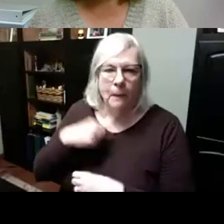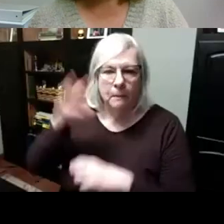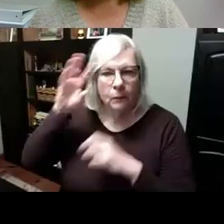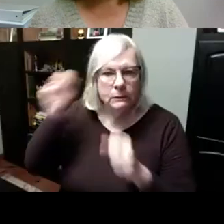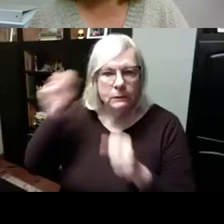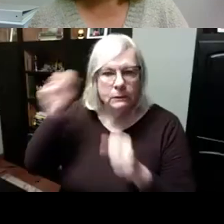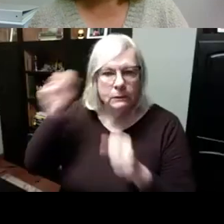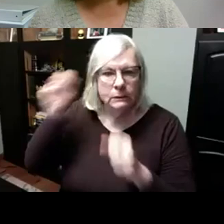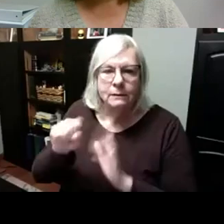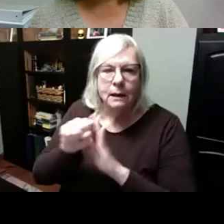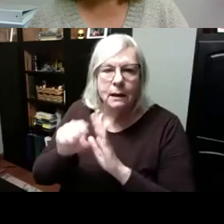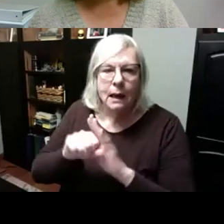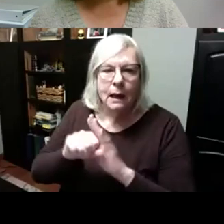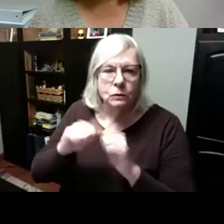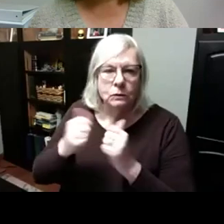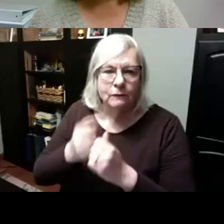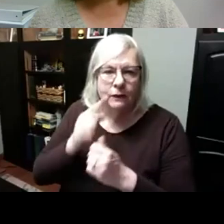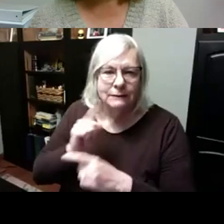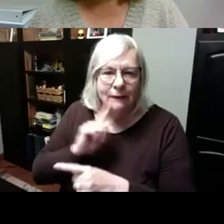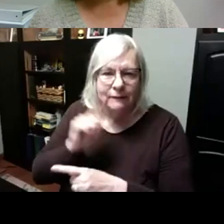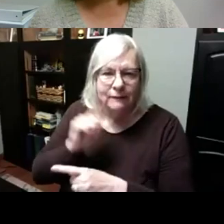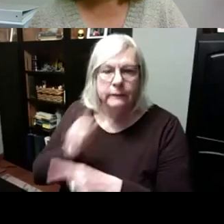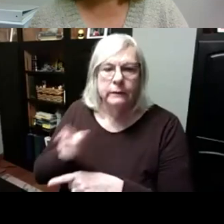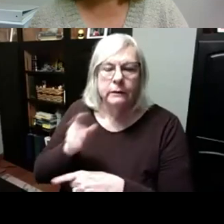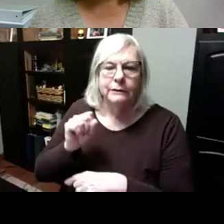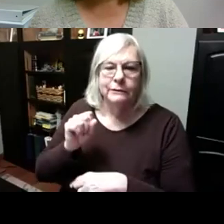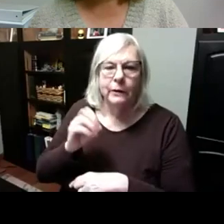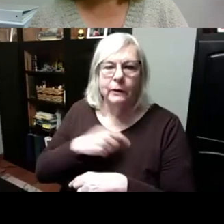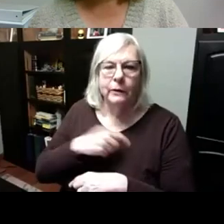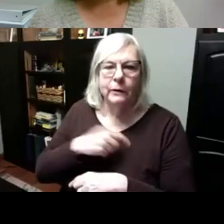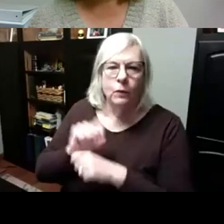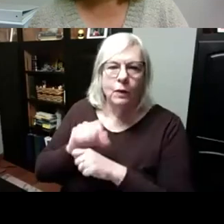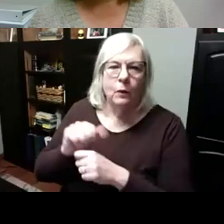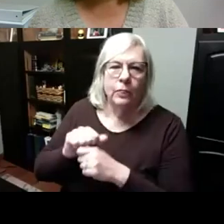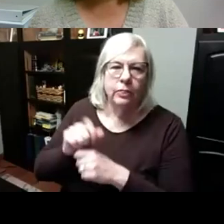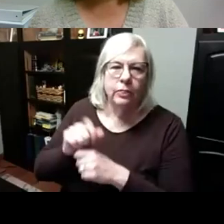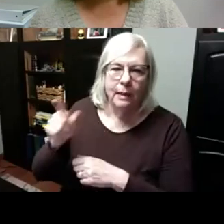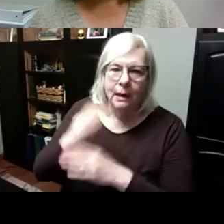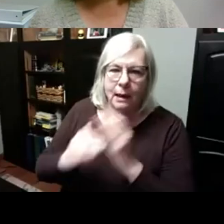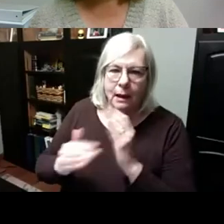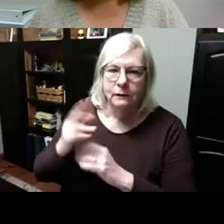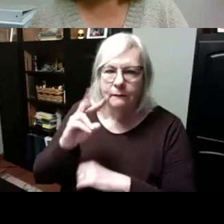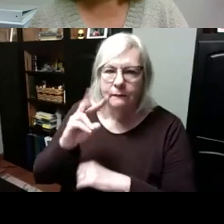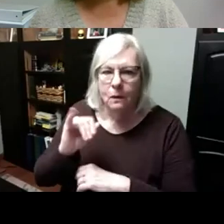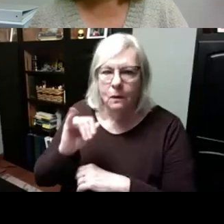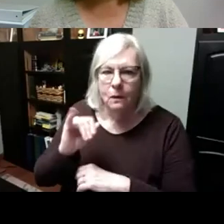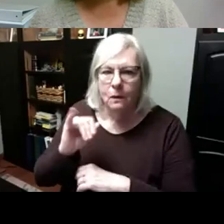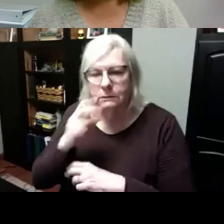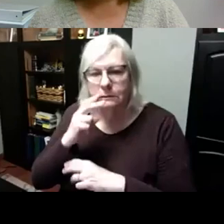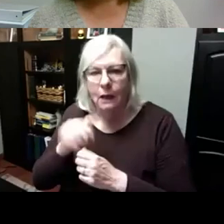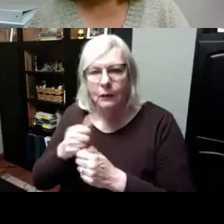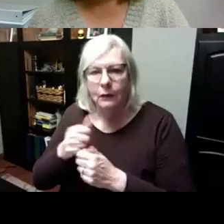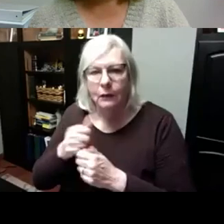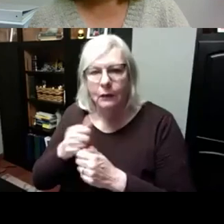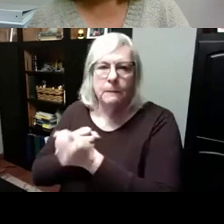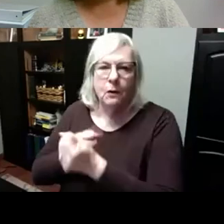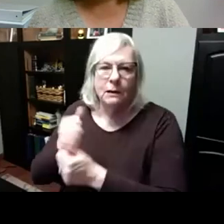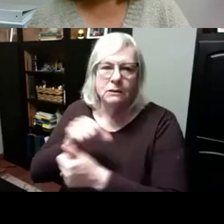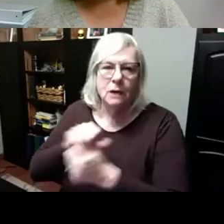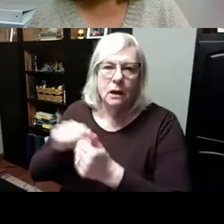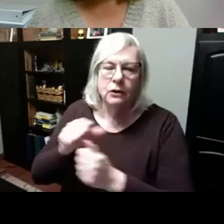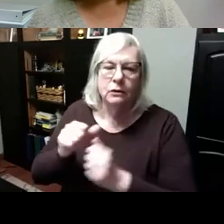Yeah, I need to get in touch with them. I'm, I am the president of the State Association for the Deaf, the Iowa Association for the Deaf.